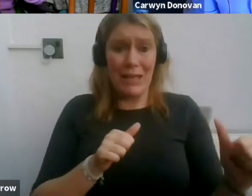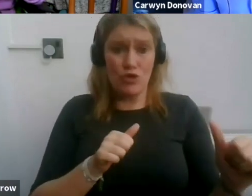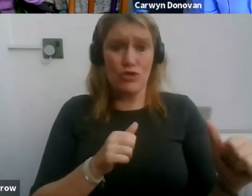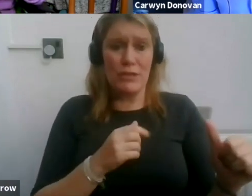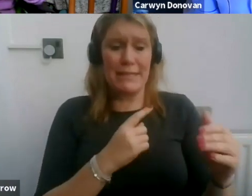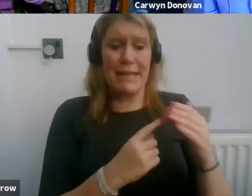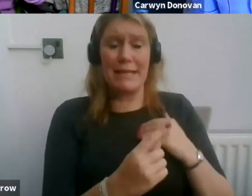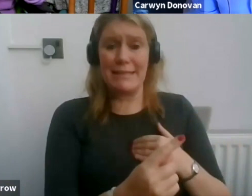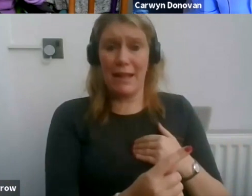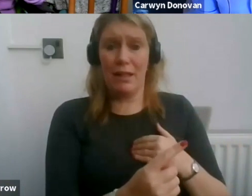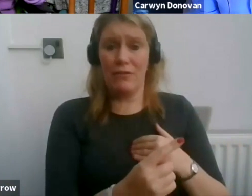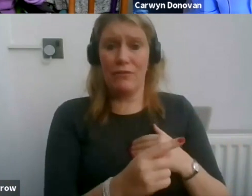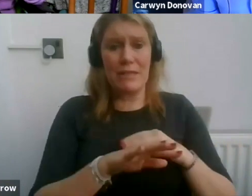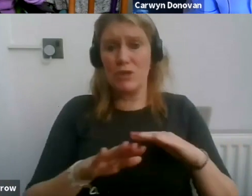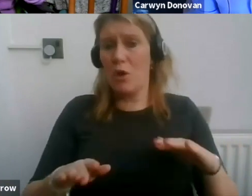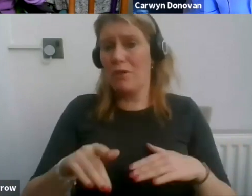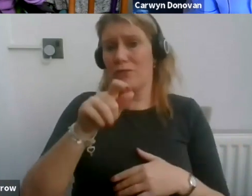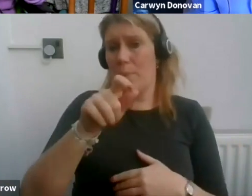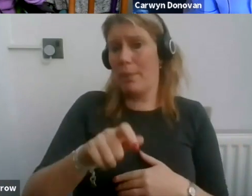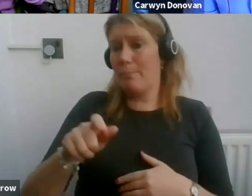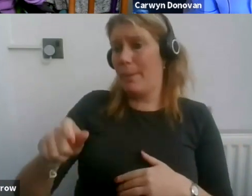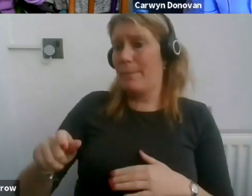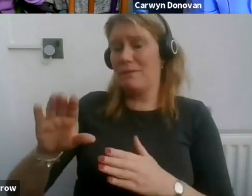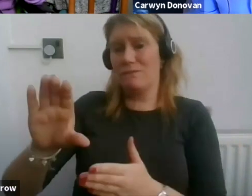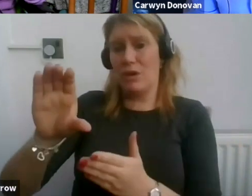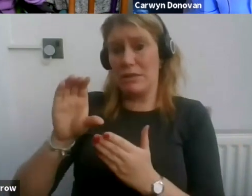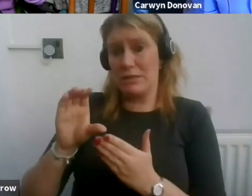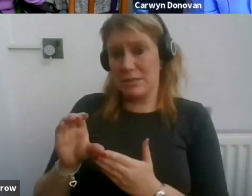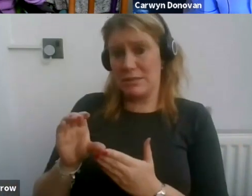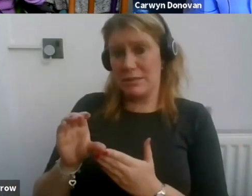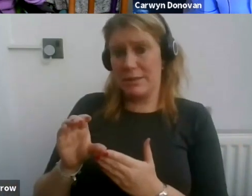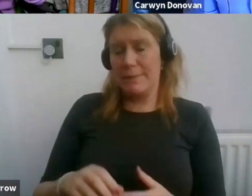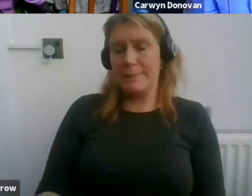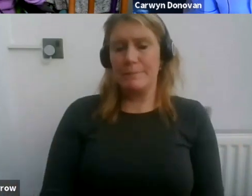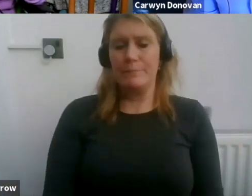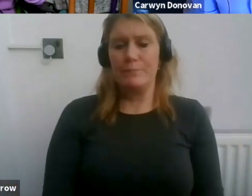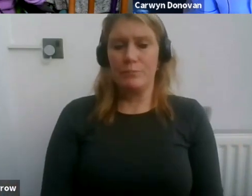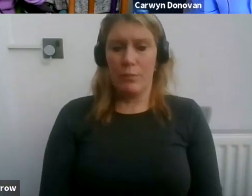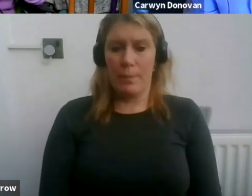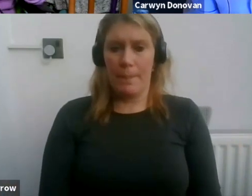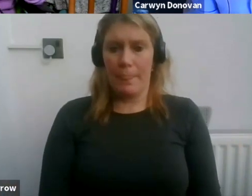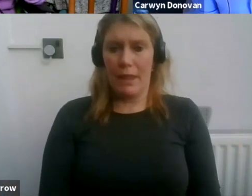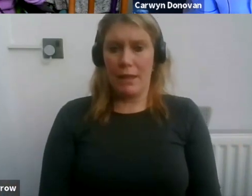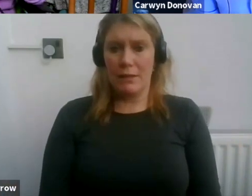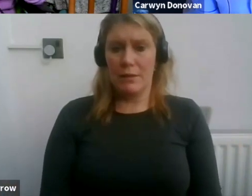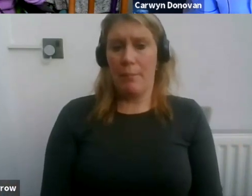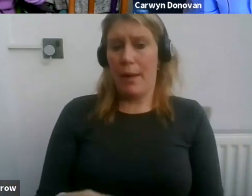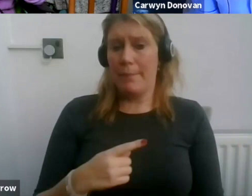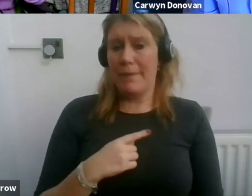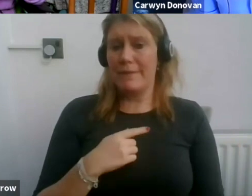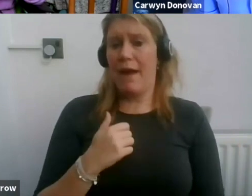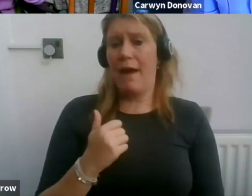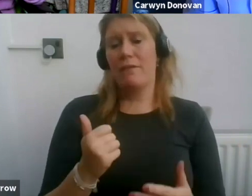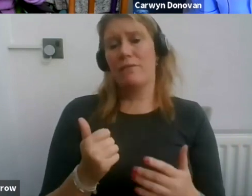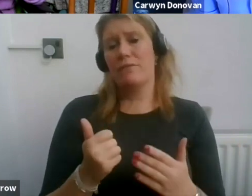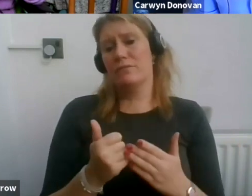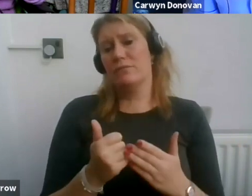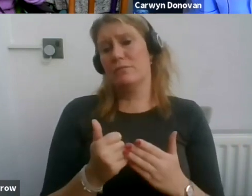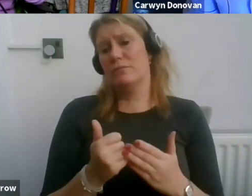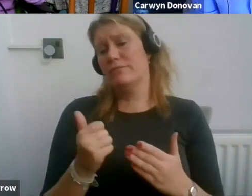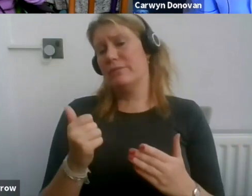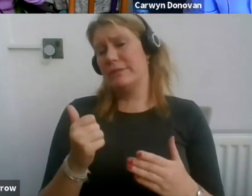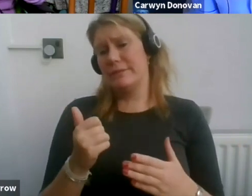from the public funders at all. But I mean I have a great deal of time for Beck to, you know,